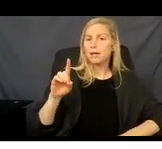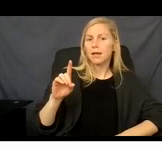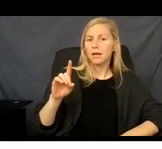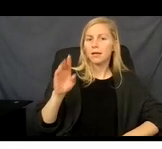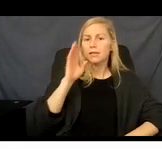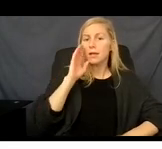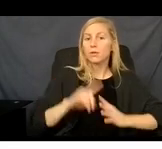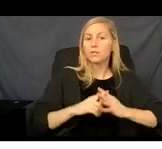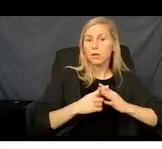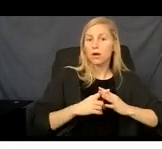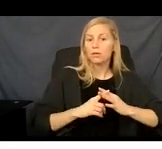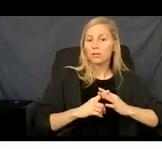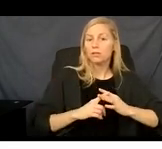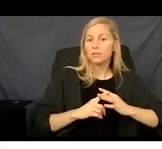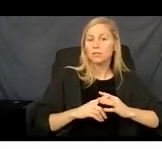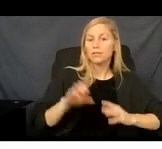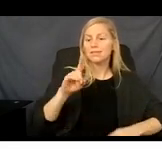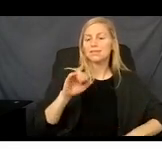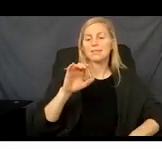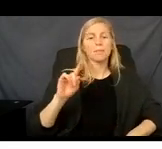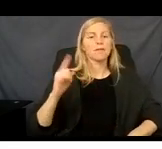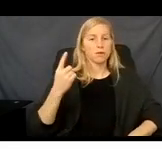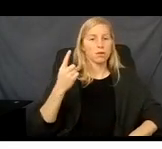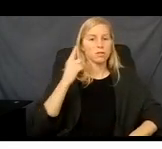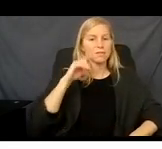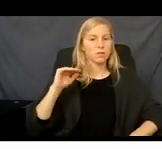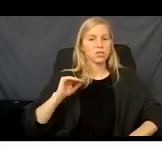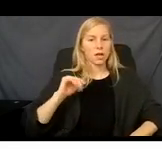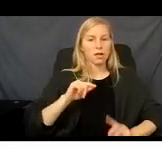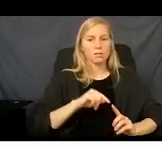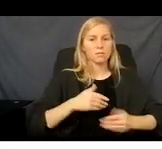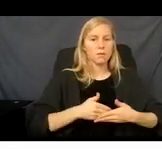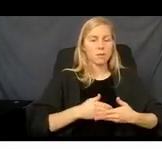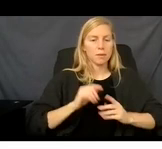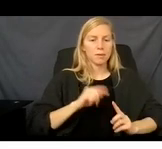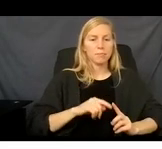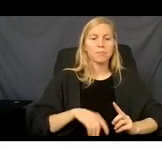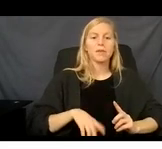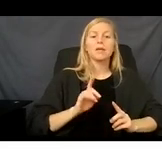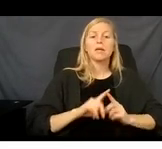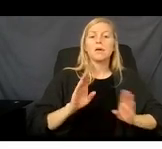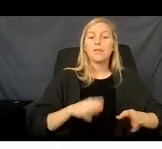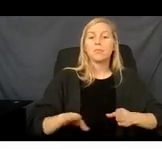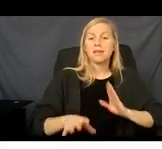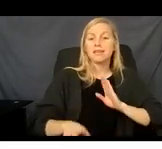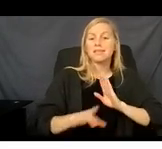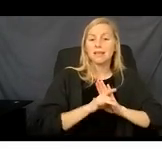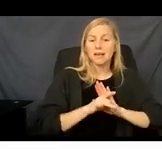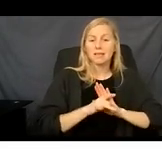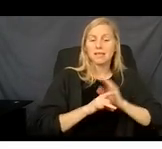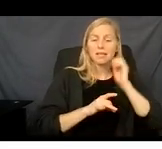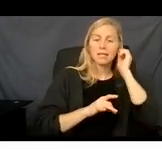December 1. But the plan selected on the 10th of December will not start until